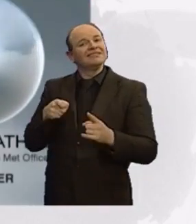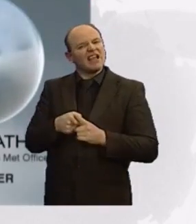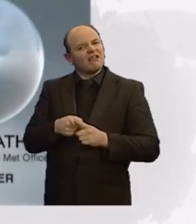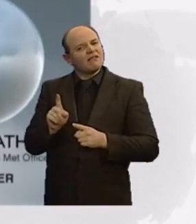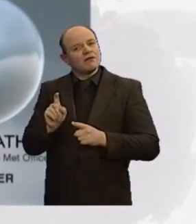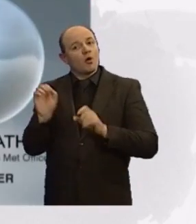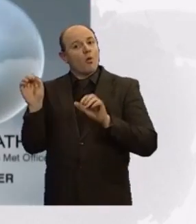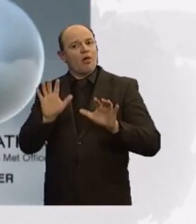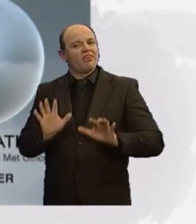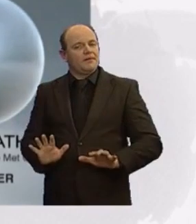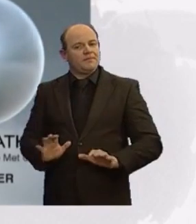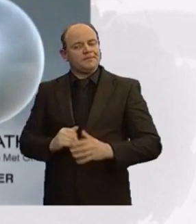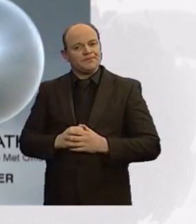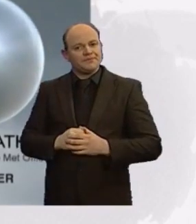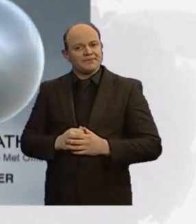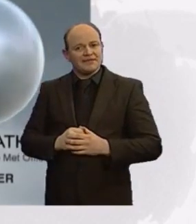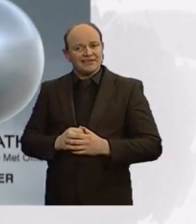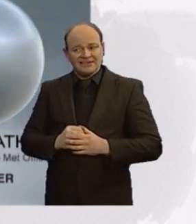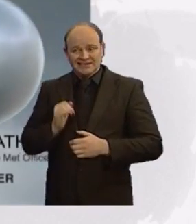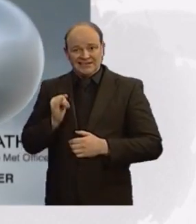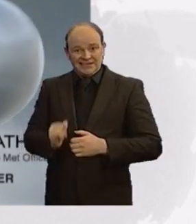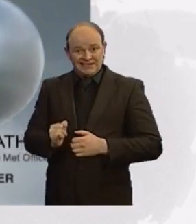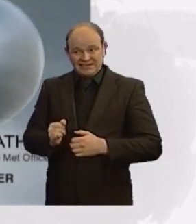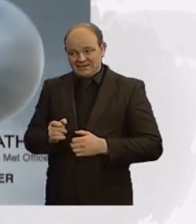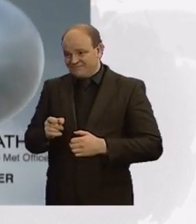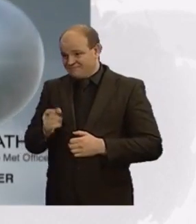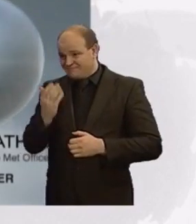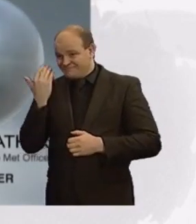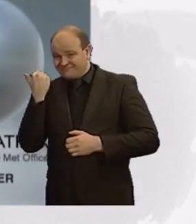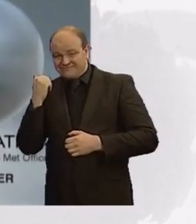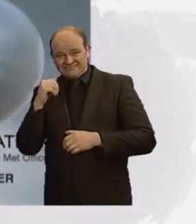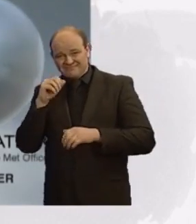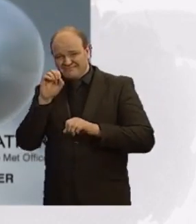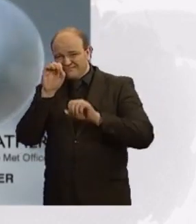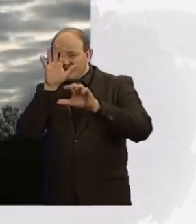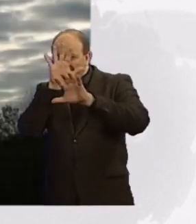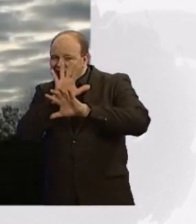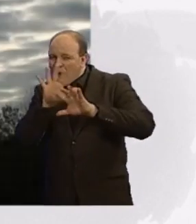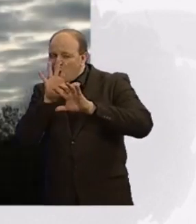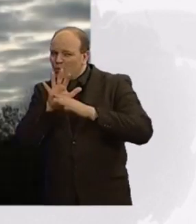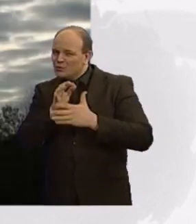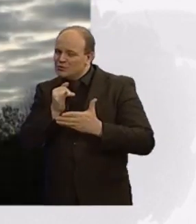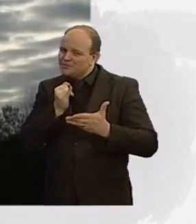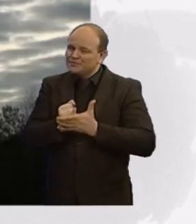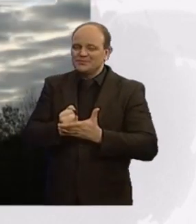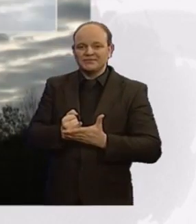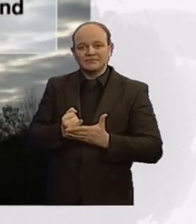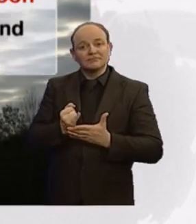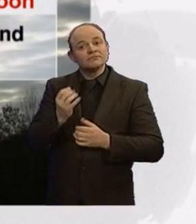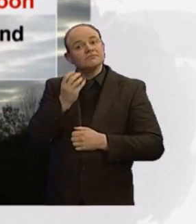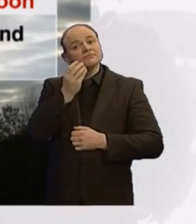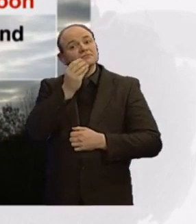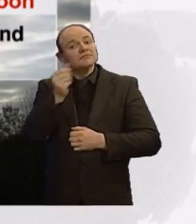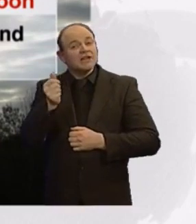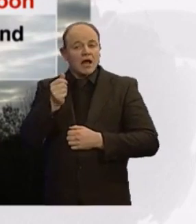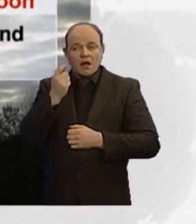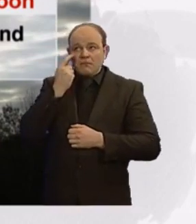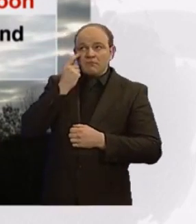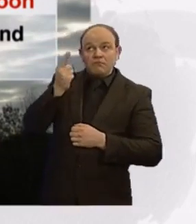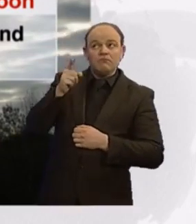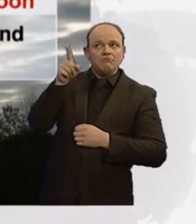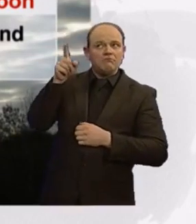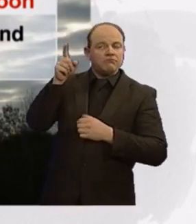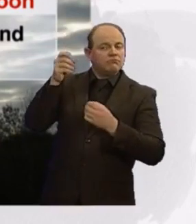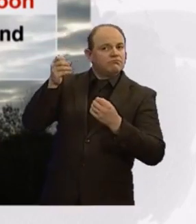sunshine we had over the past couple of days has disappeared behind a veil of cloud. A fairly thin veil, it has to be said, so there is some hazy brightness